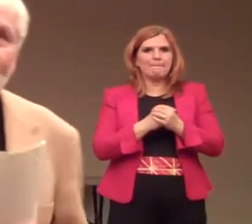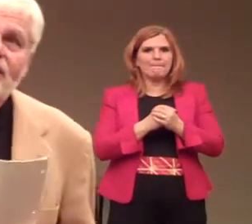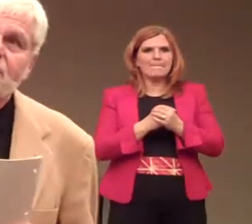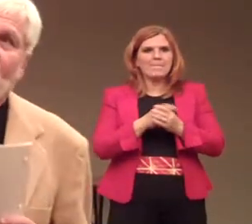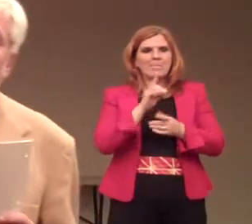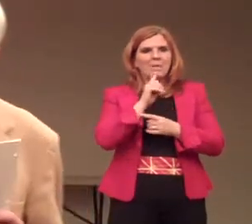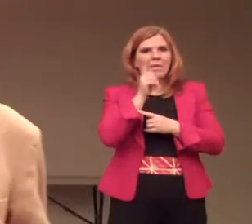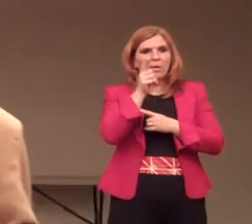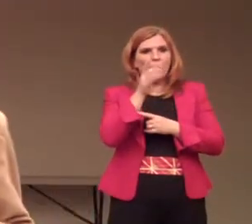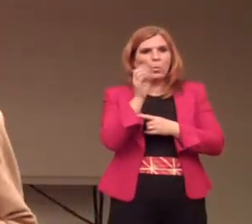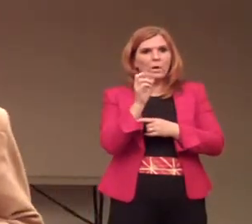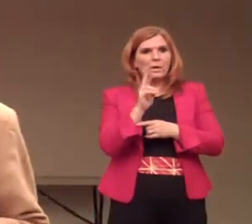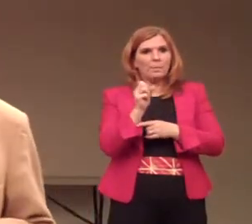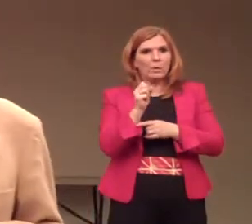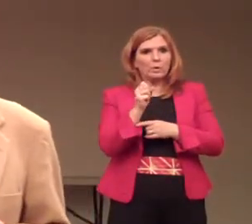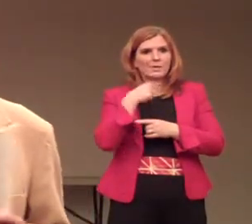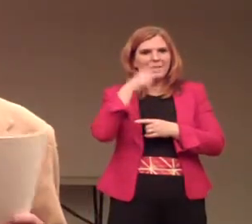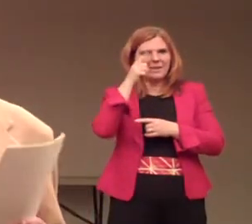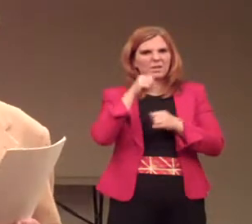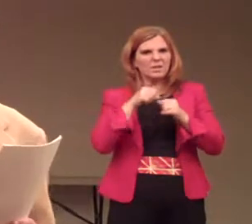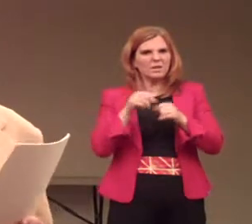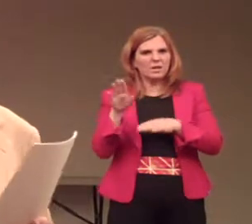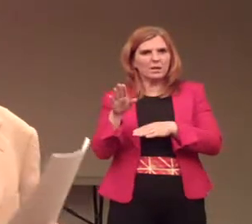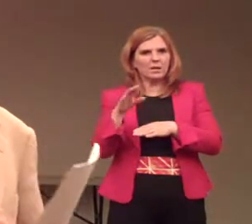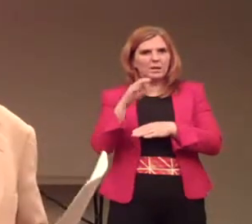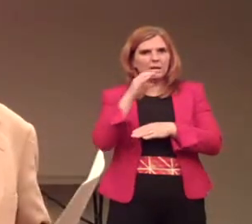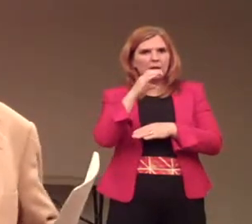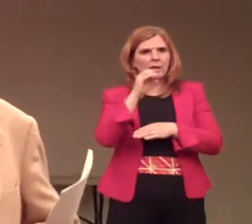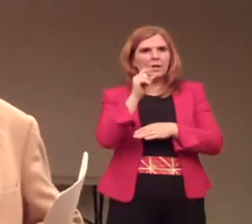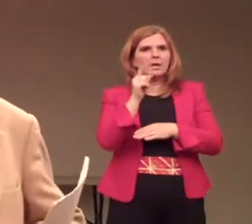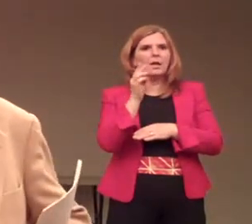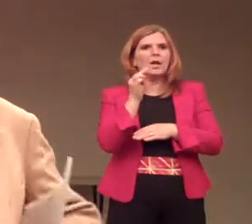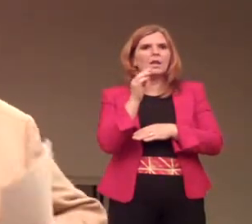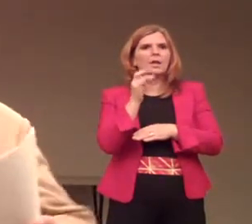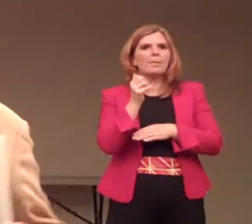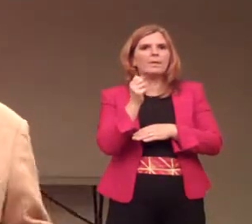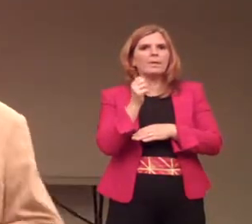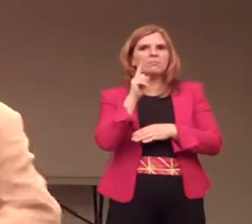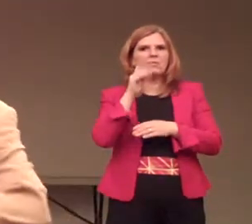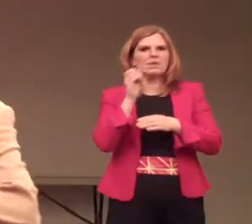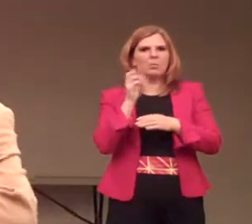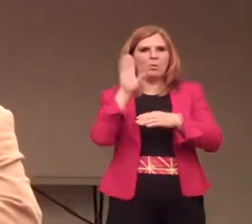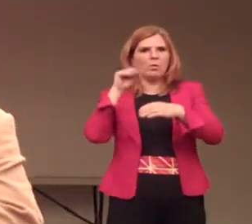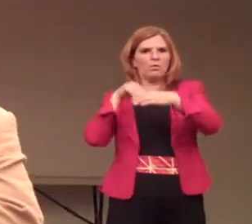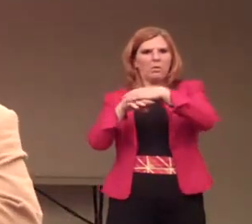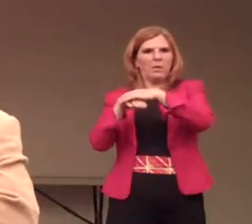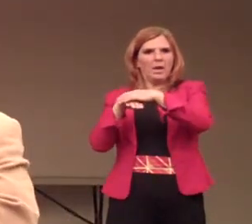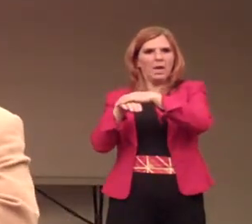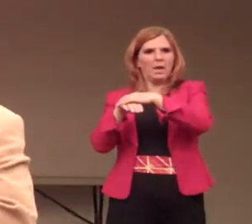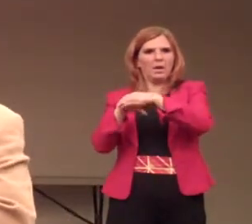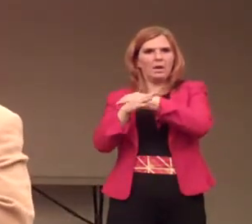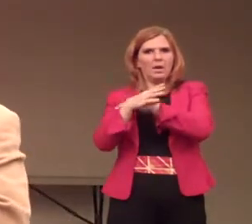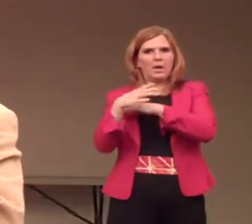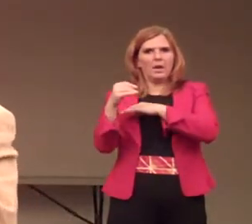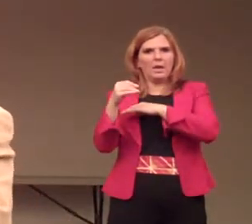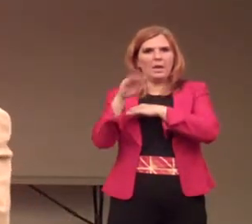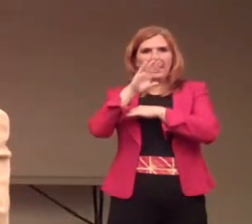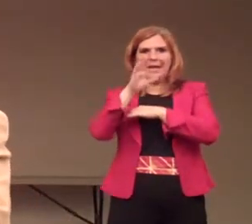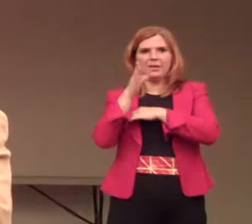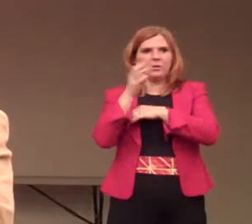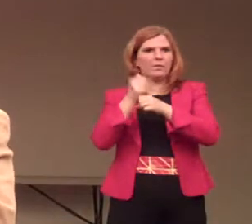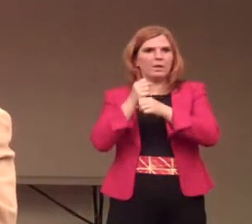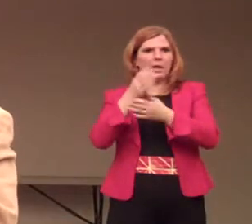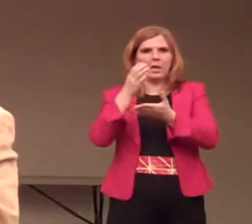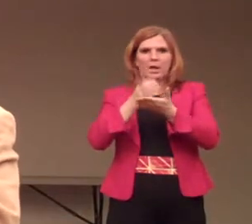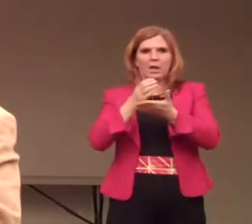In fact, one of the bars, I think, is still there. It's called the Columbia. It's one of those bars you go into and you never get a